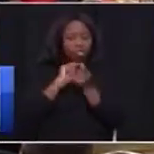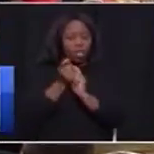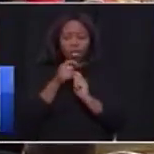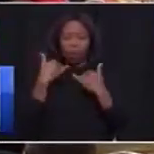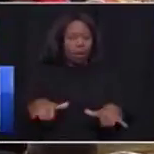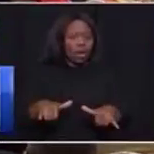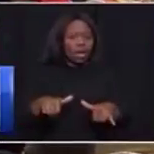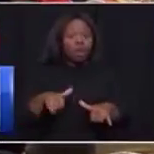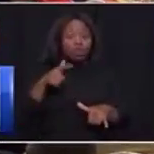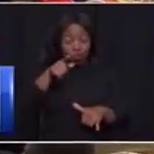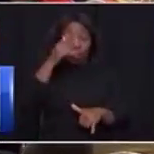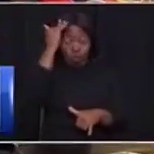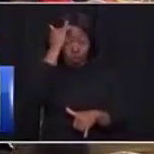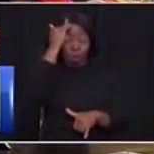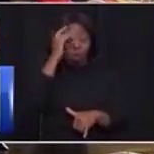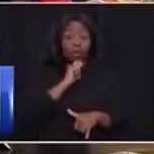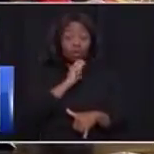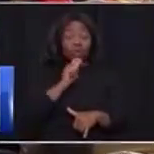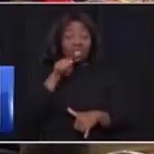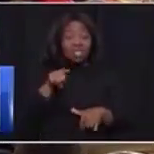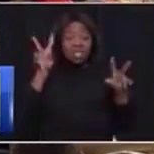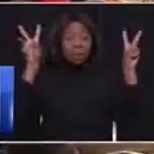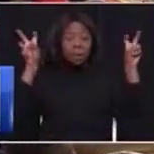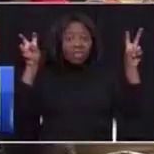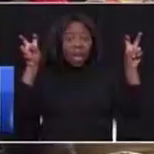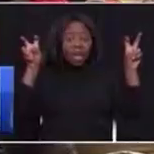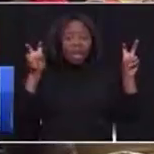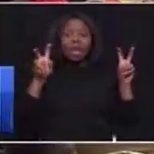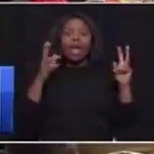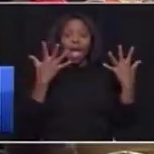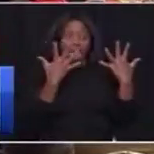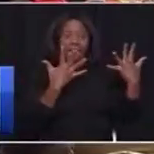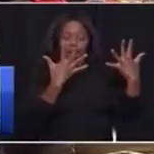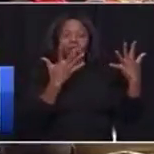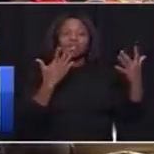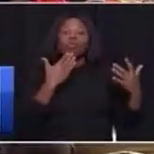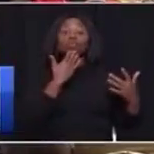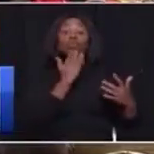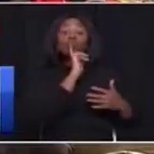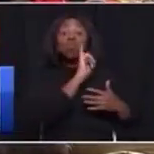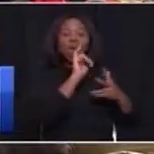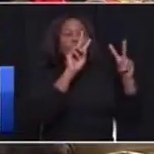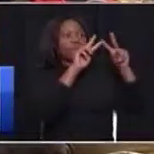you know you know the truth this matter is in the hands of national government